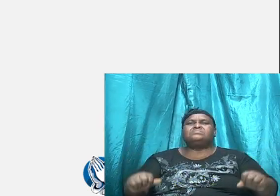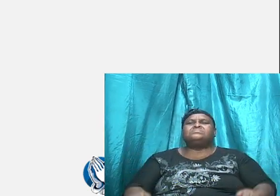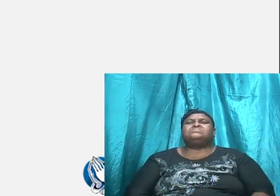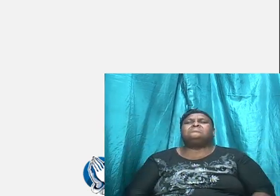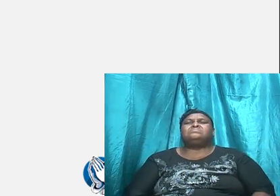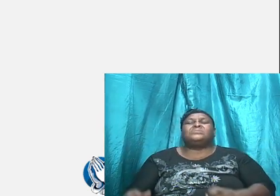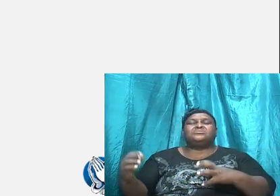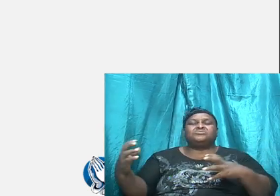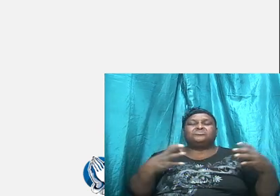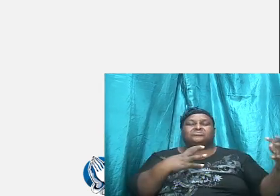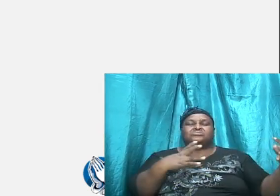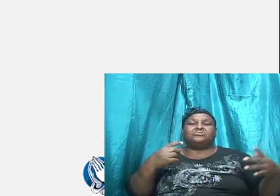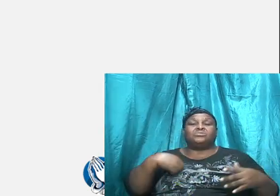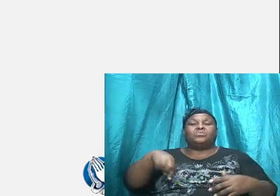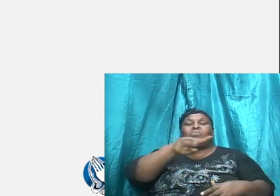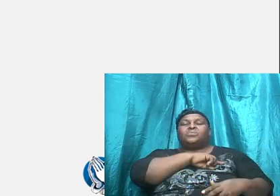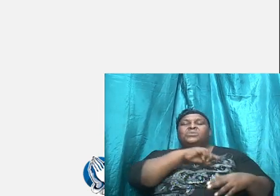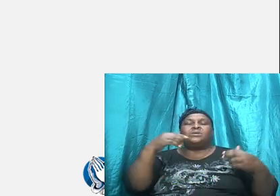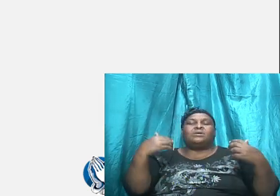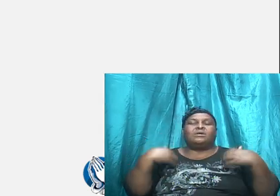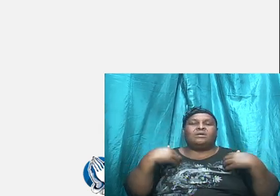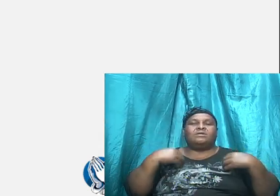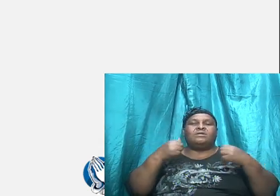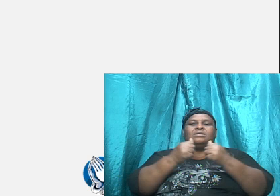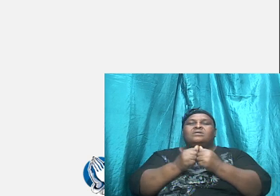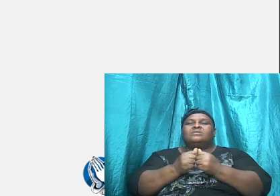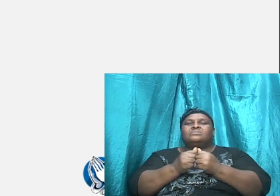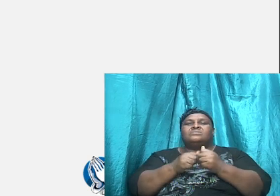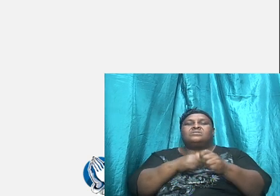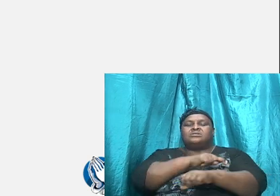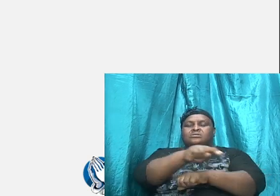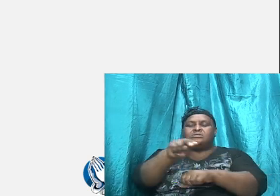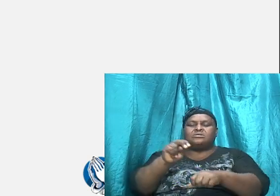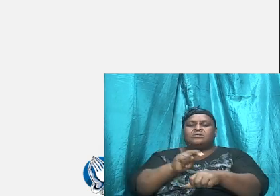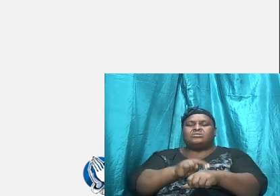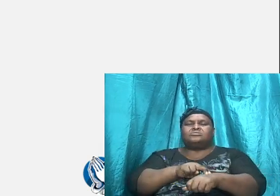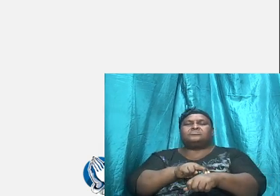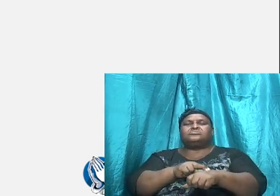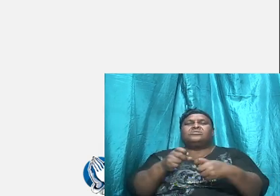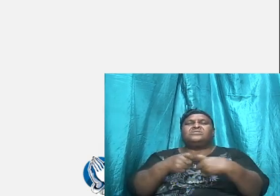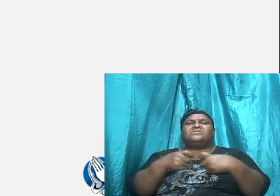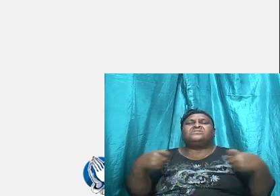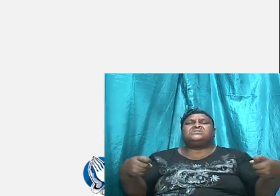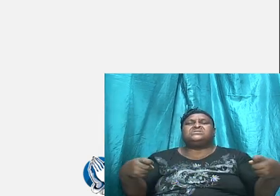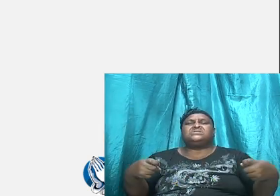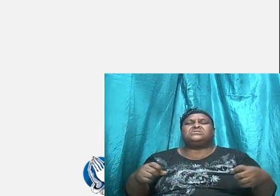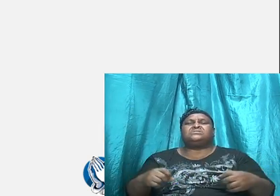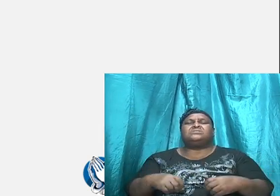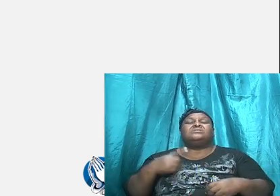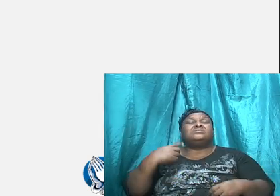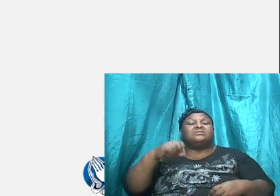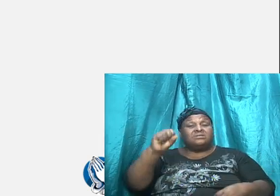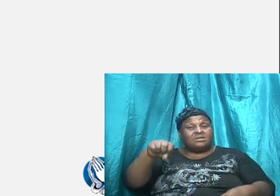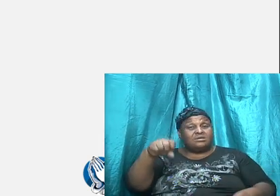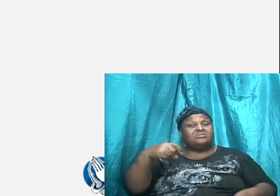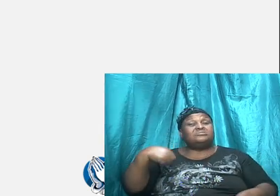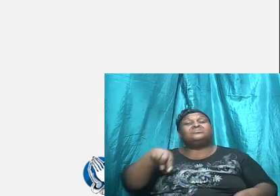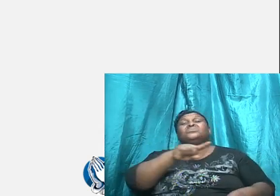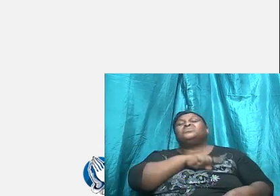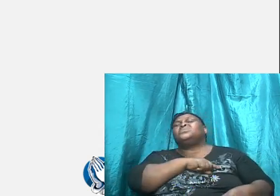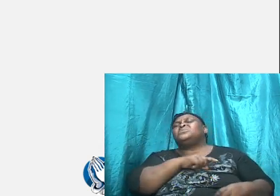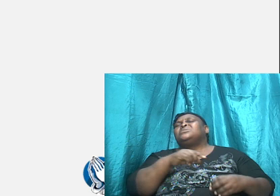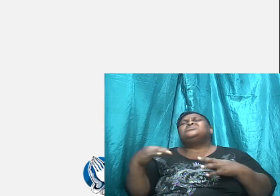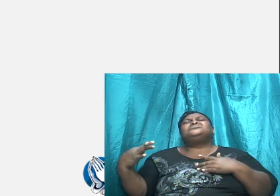the struggle we have with the nature of sin, yes, we struggle with the